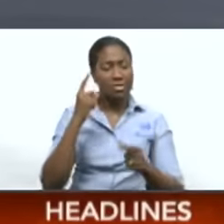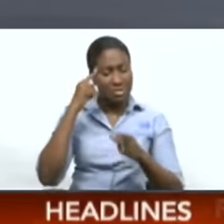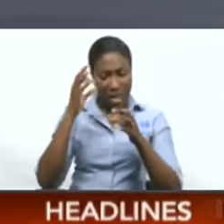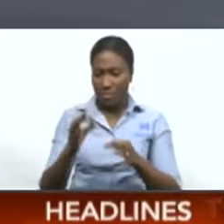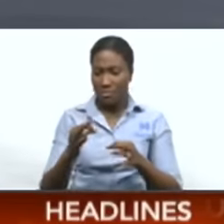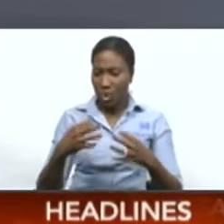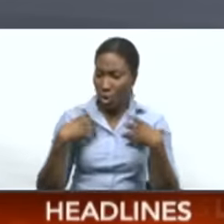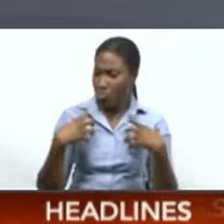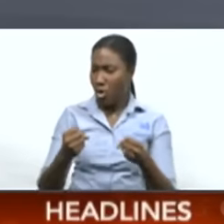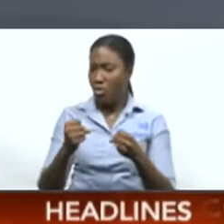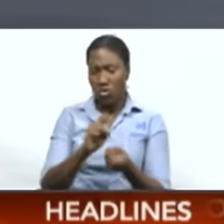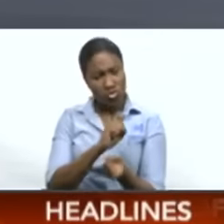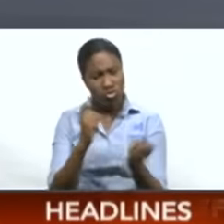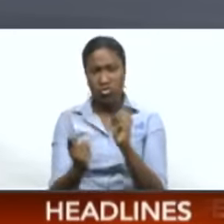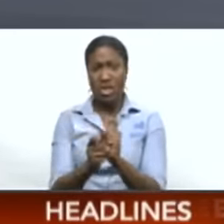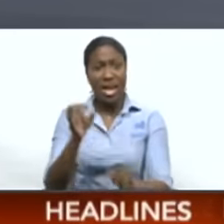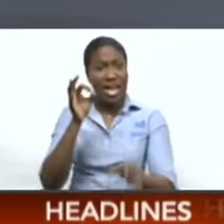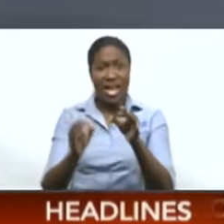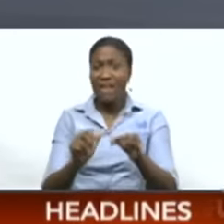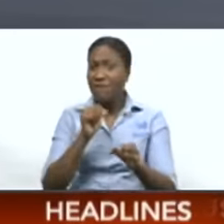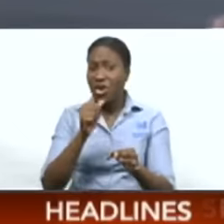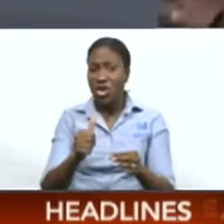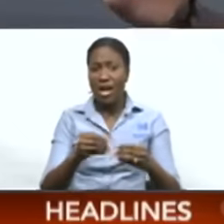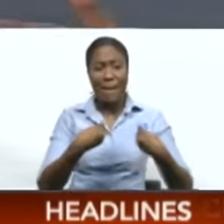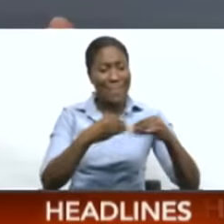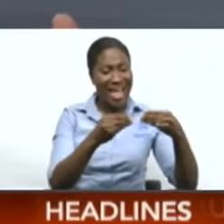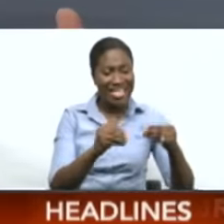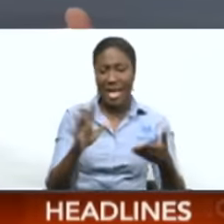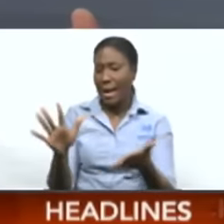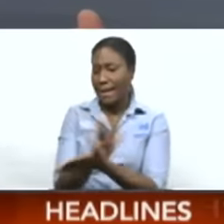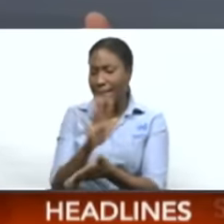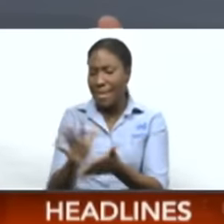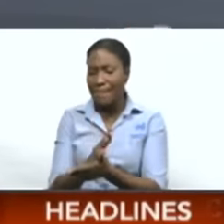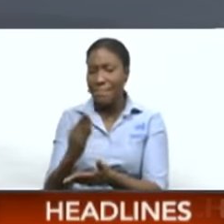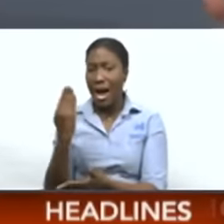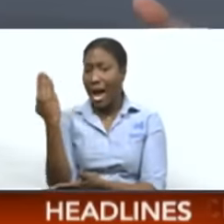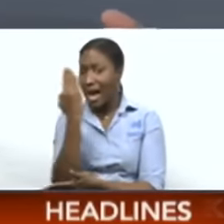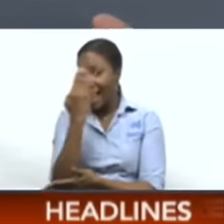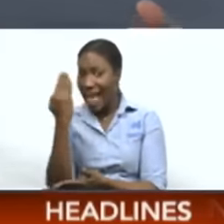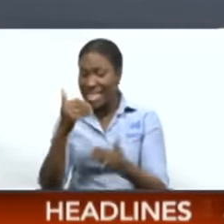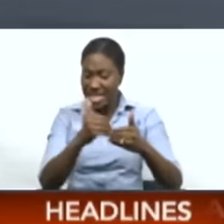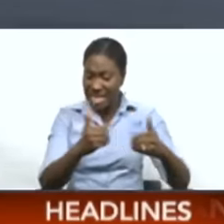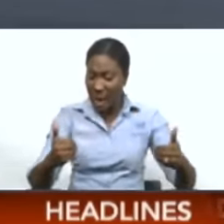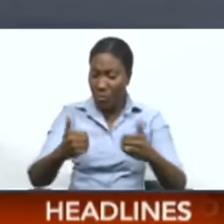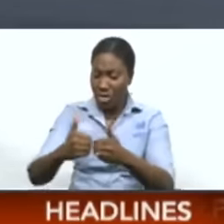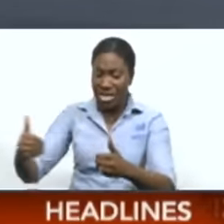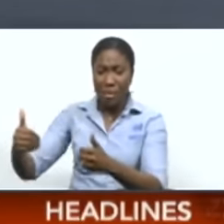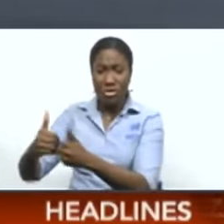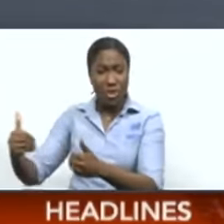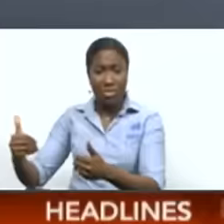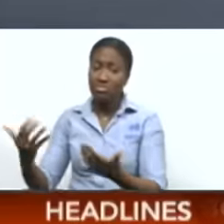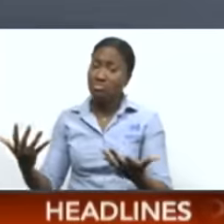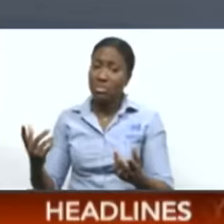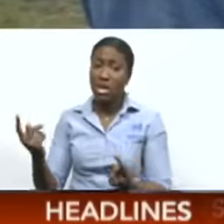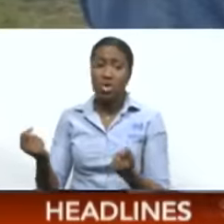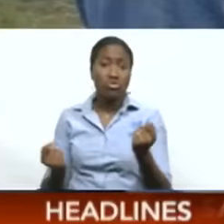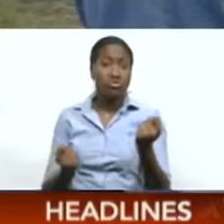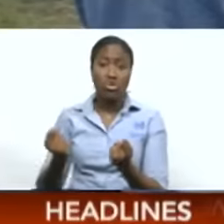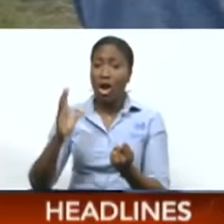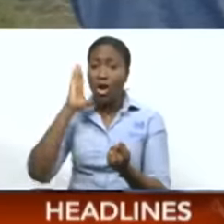residents didn't separate their garbage by plastic, paper, and glass, then the garbage truck simply won't pick it up.